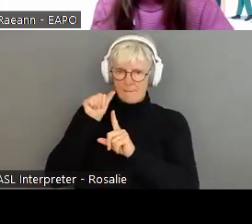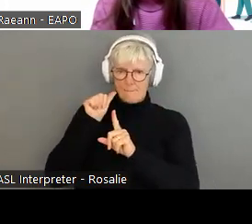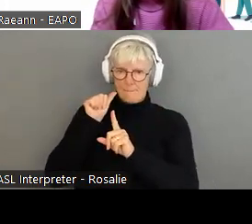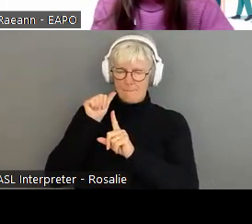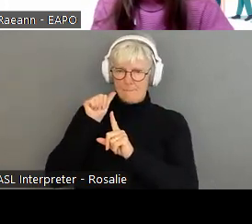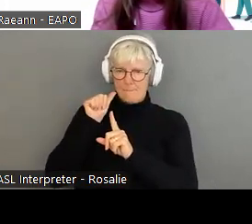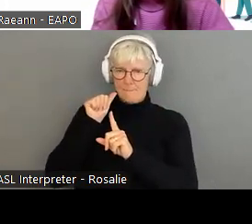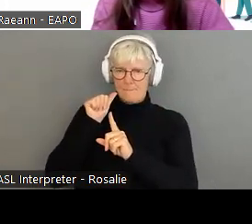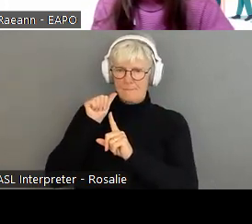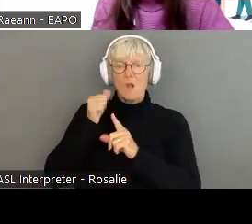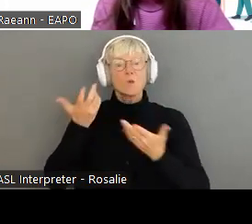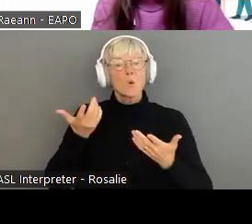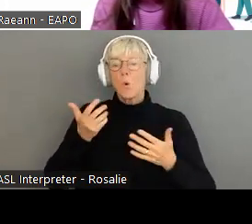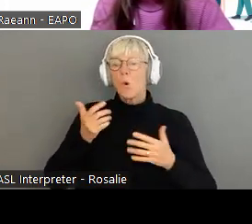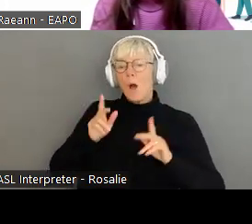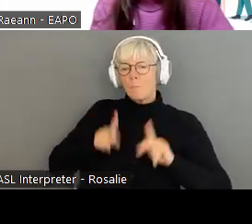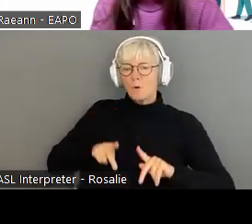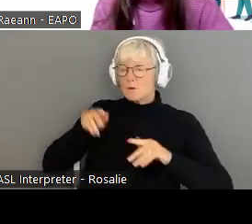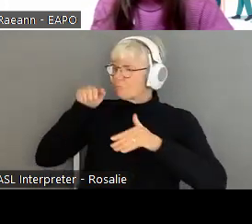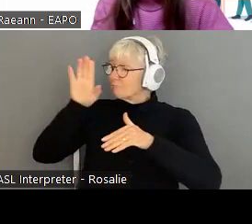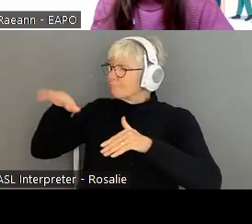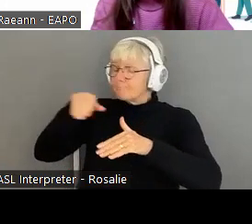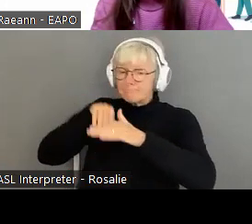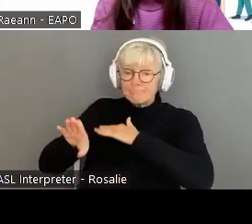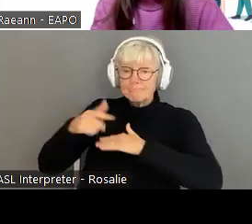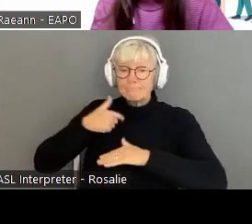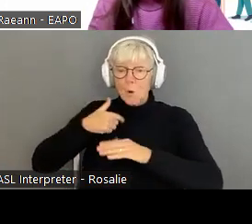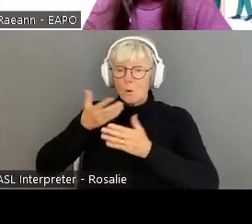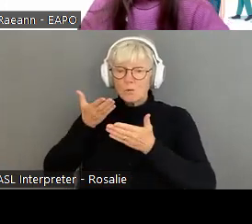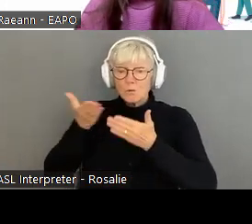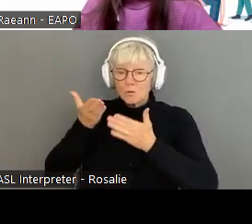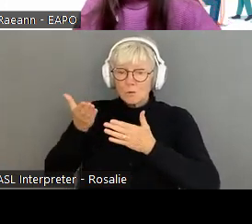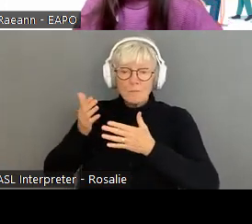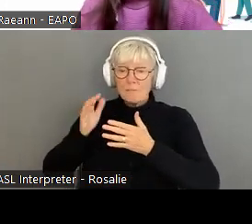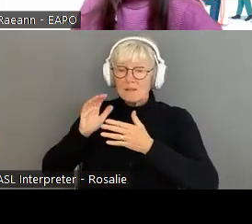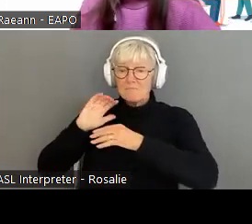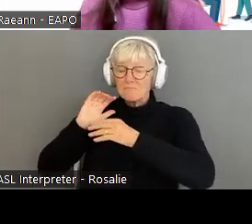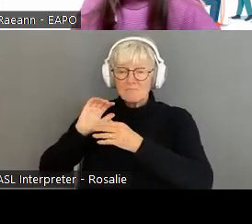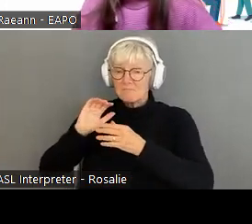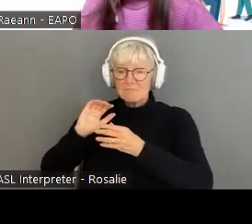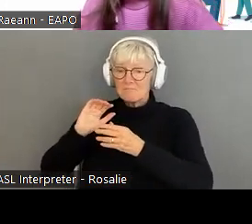offering service, whether it'd be, you know, to put, uh, or to put a new, um,